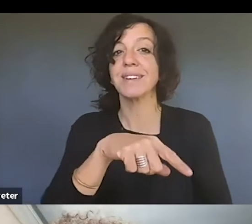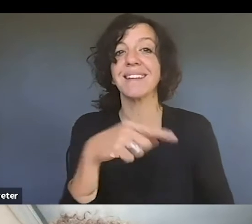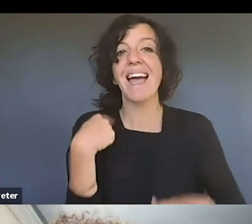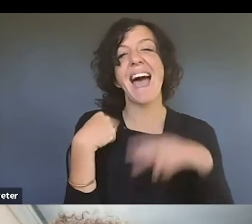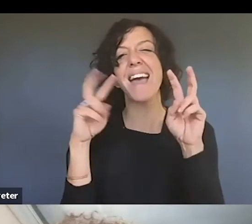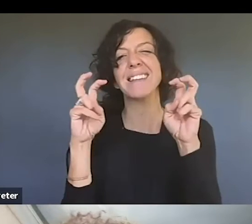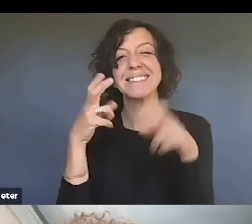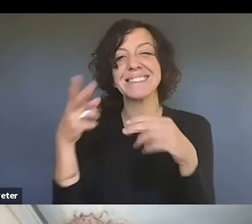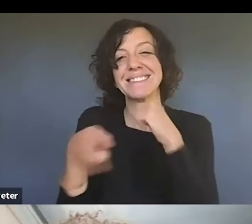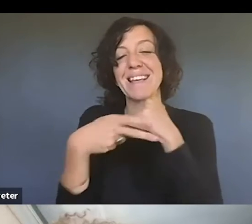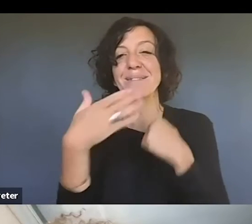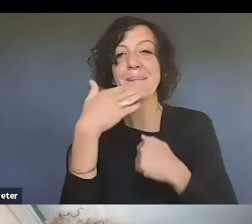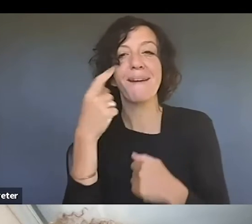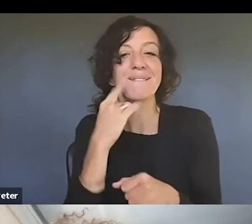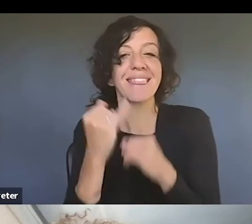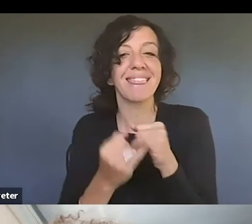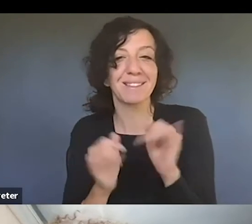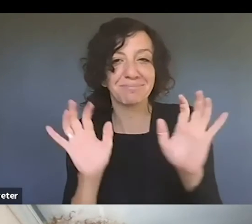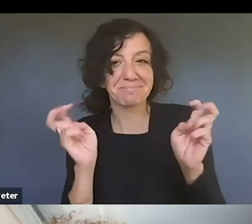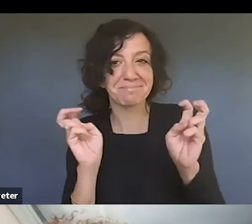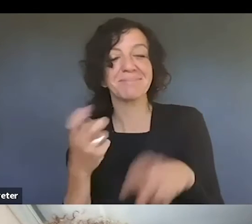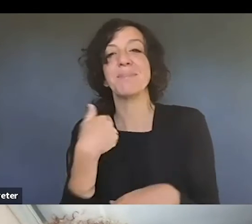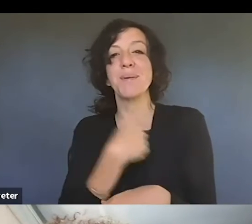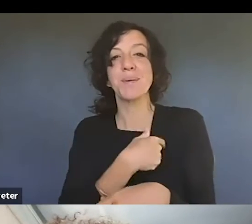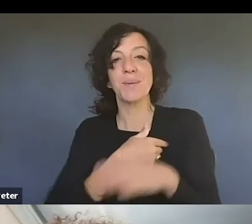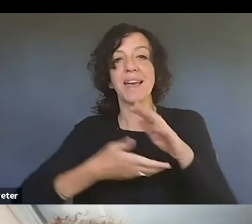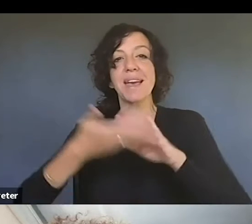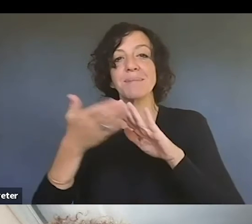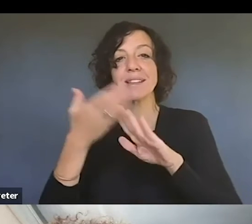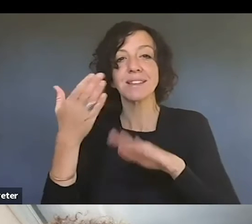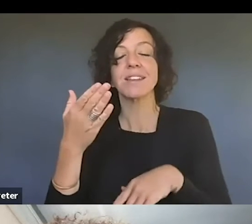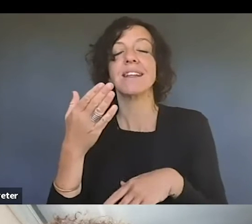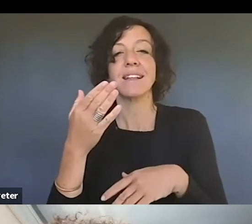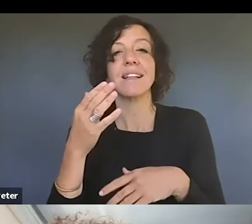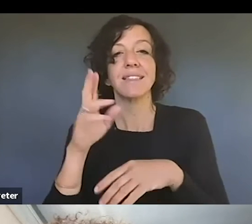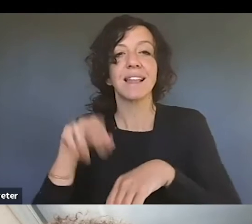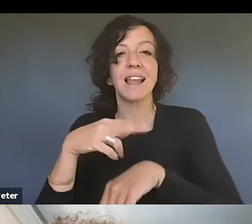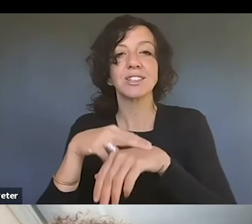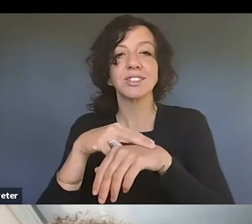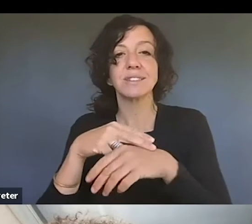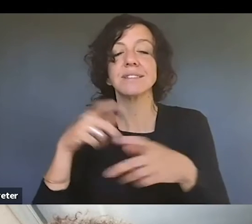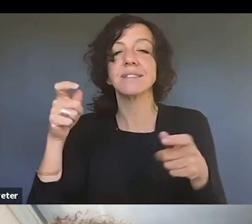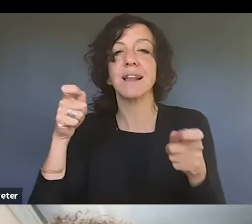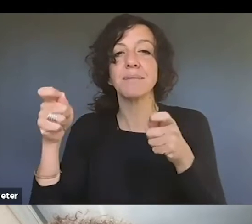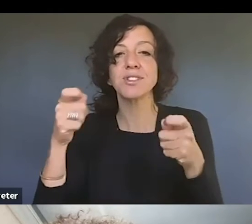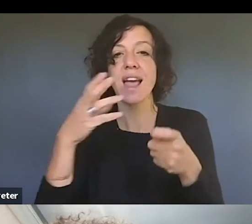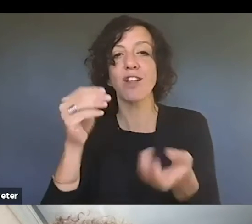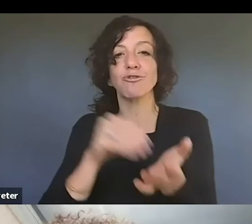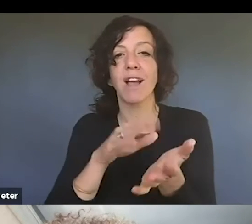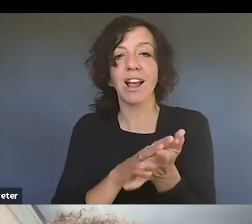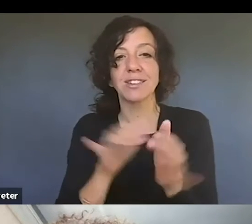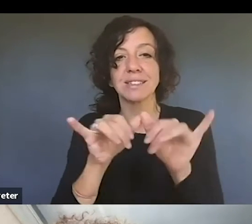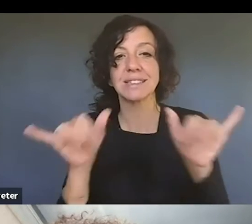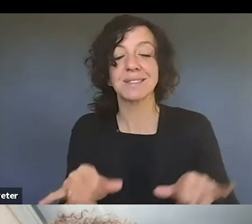best for last, if you will, is we administer the nation's registration and recordation system. So as was mentioned, you are not